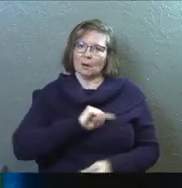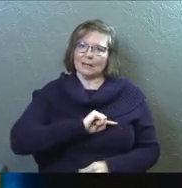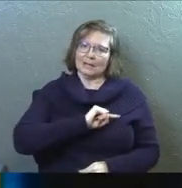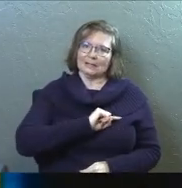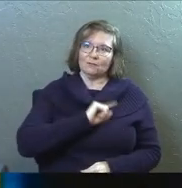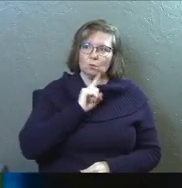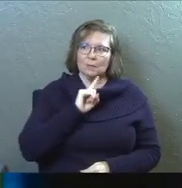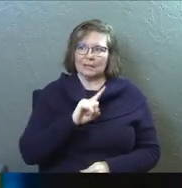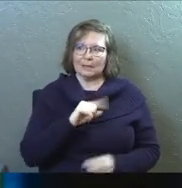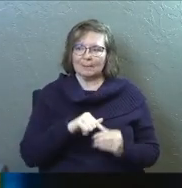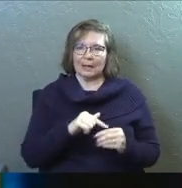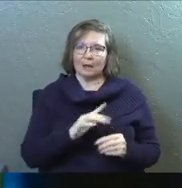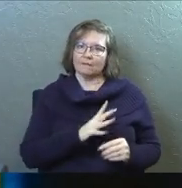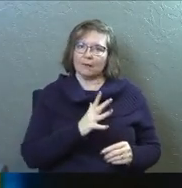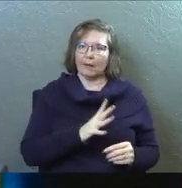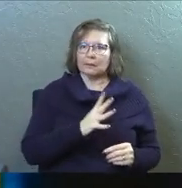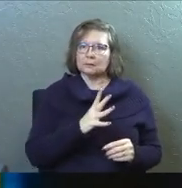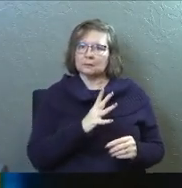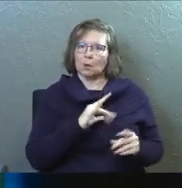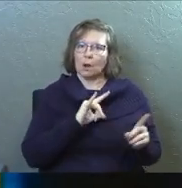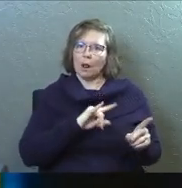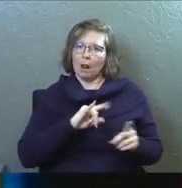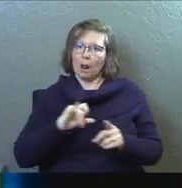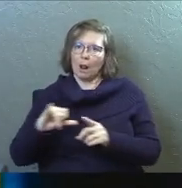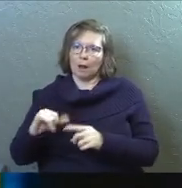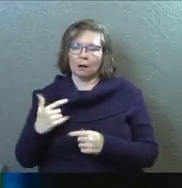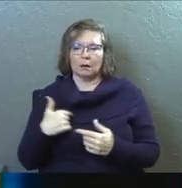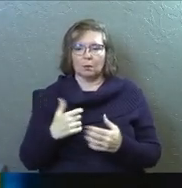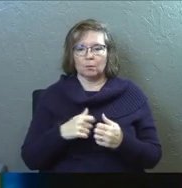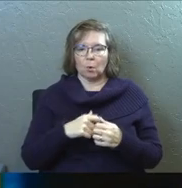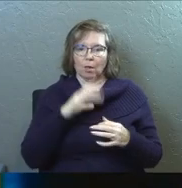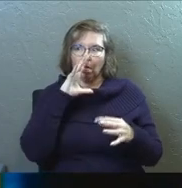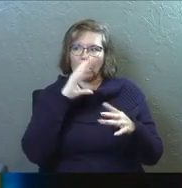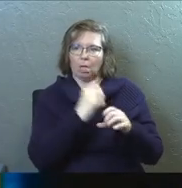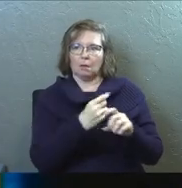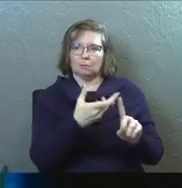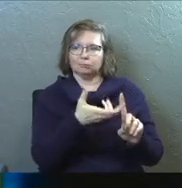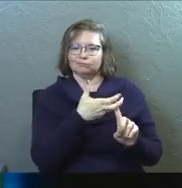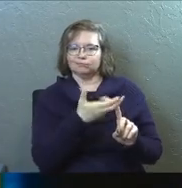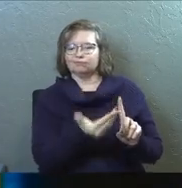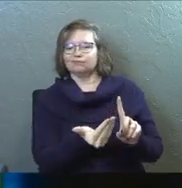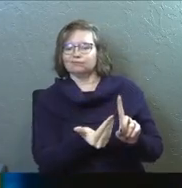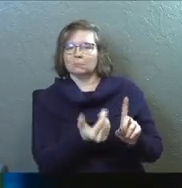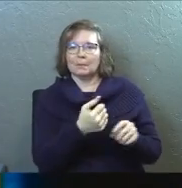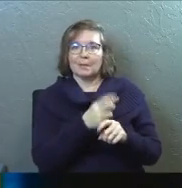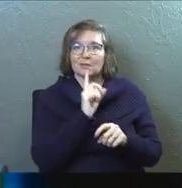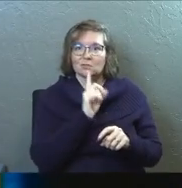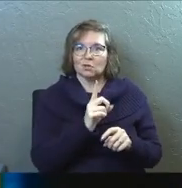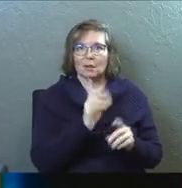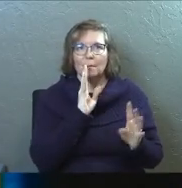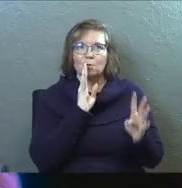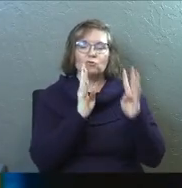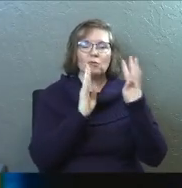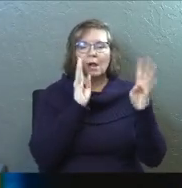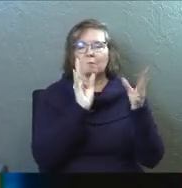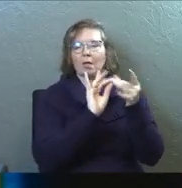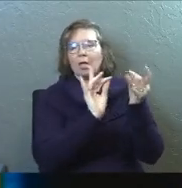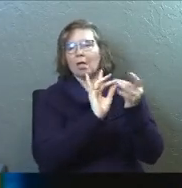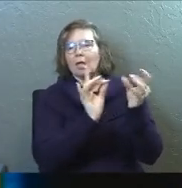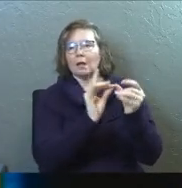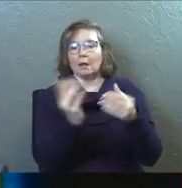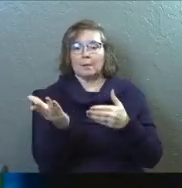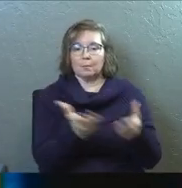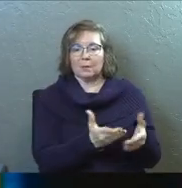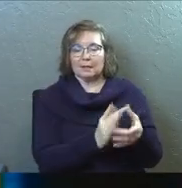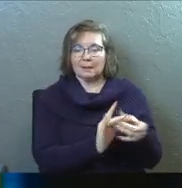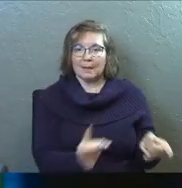guilty of, like, really trying to dress it up. Like, I want to make it so attractive to you. I want to make sure that I'm so creative, I'm so whatever about